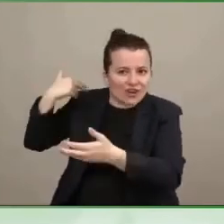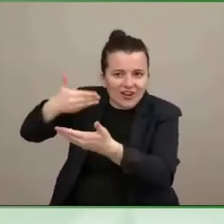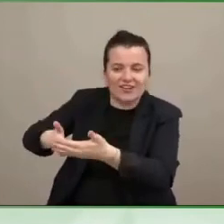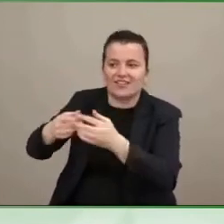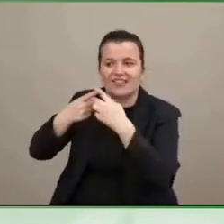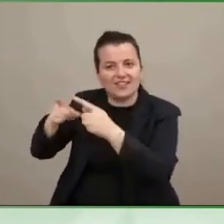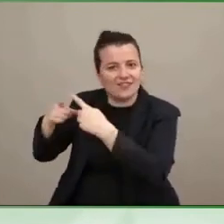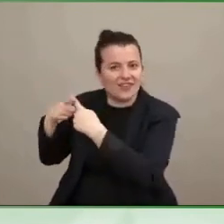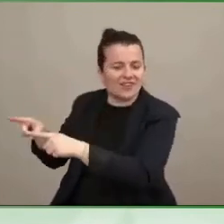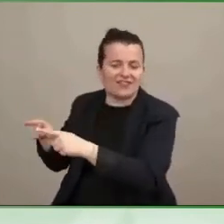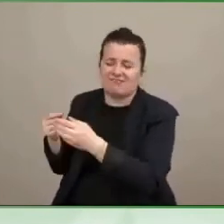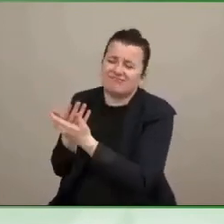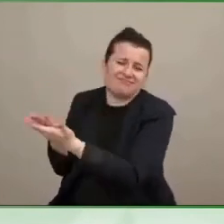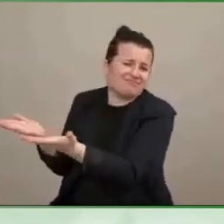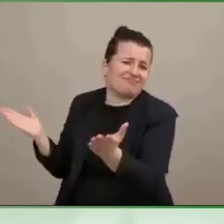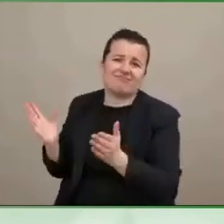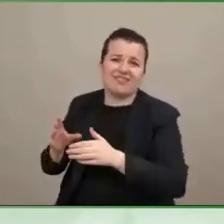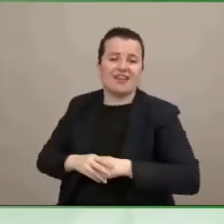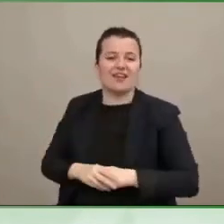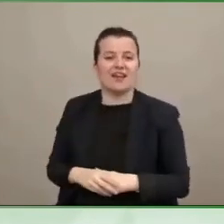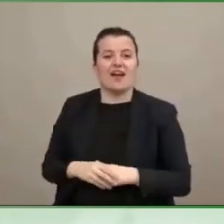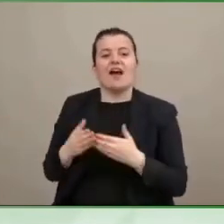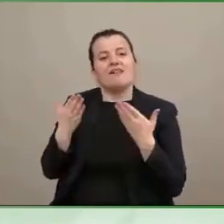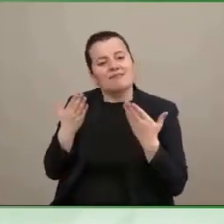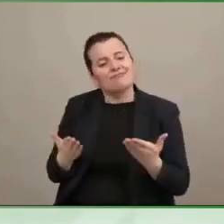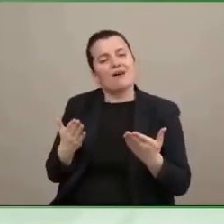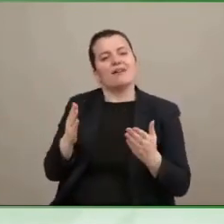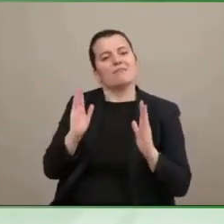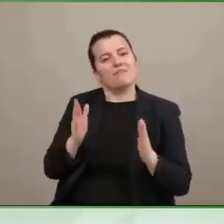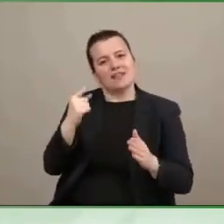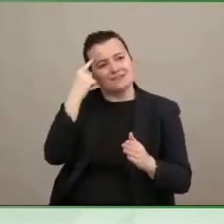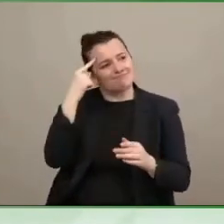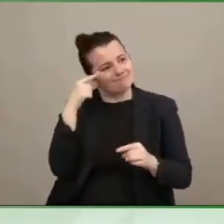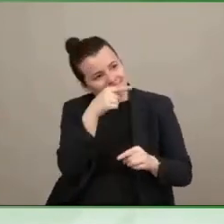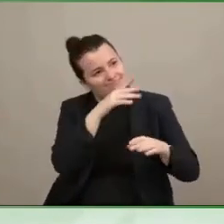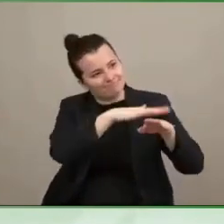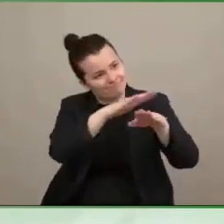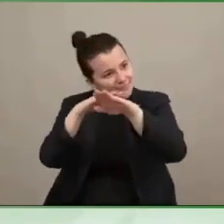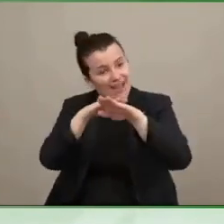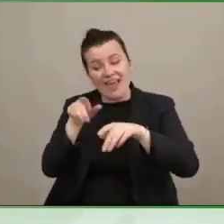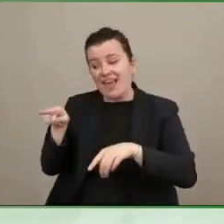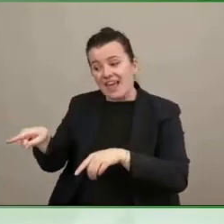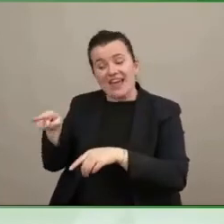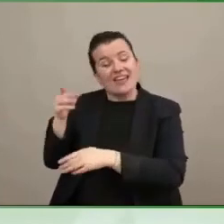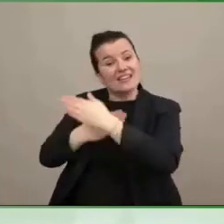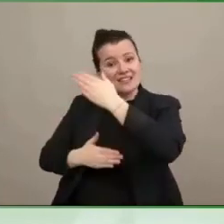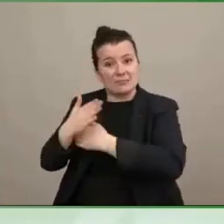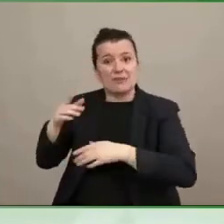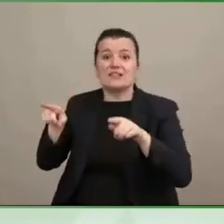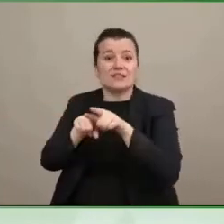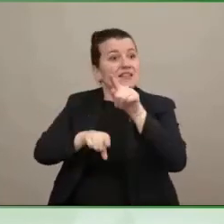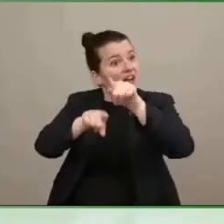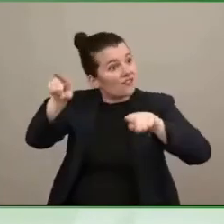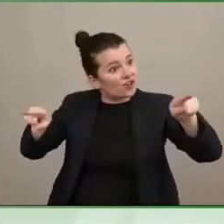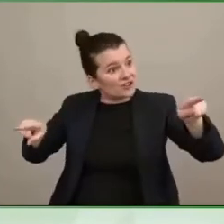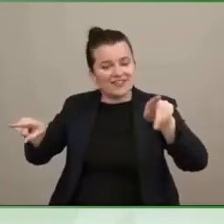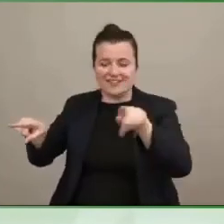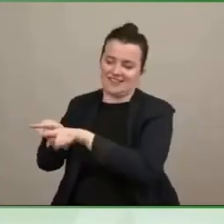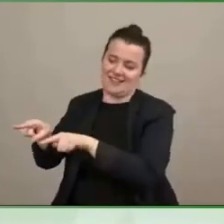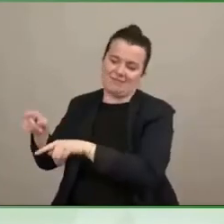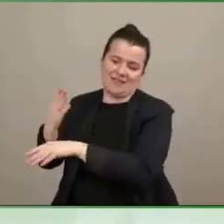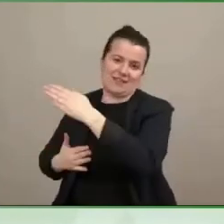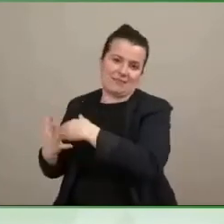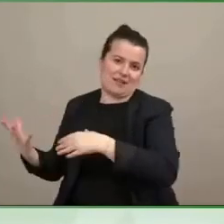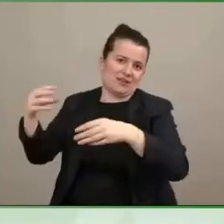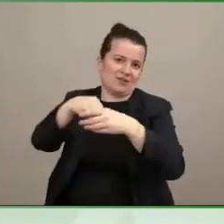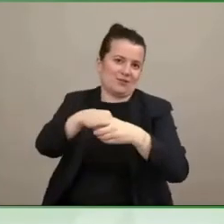people with disabilities as part of your diversity initiatives when you go to hire. Great. Elaine, thank you very much.